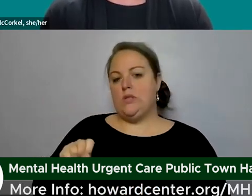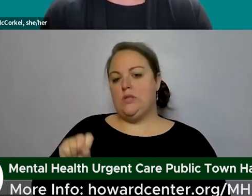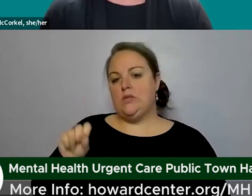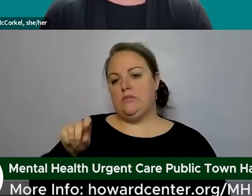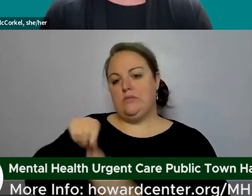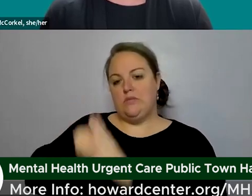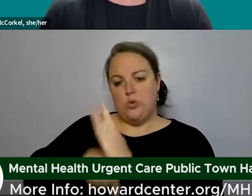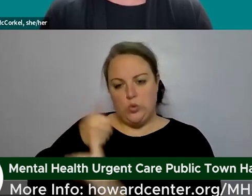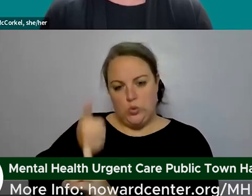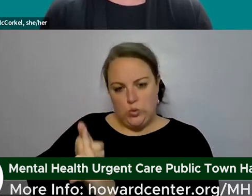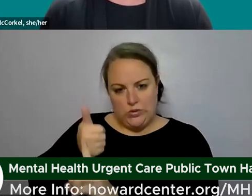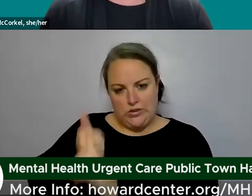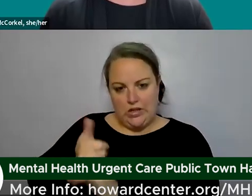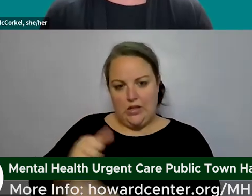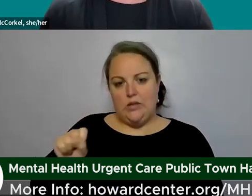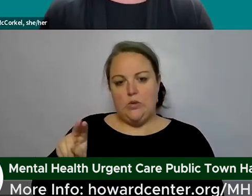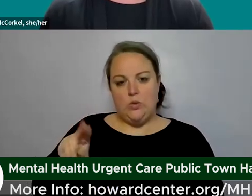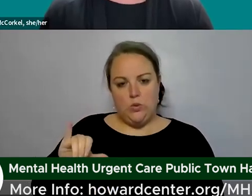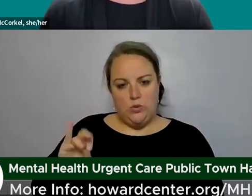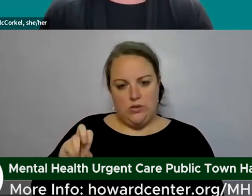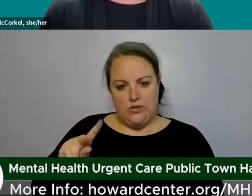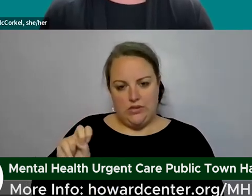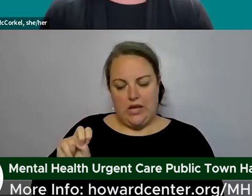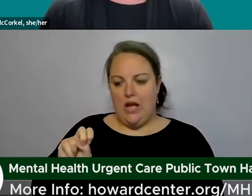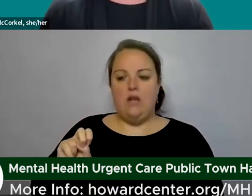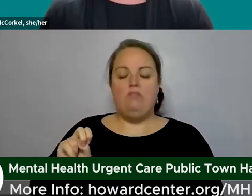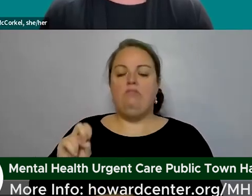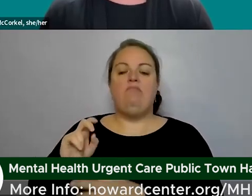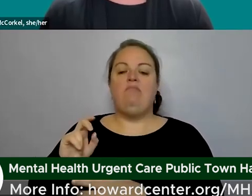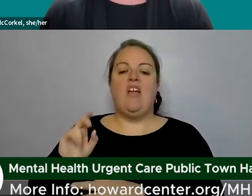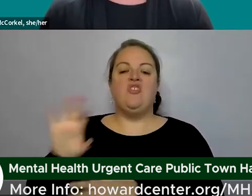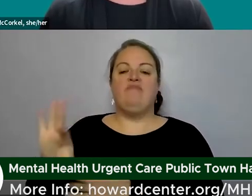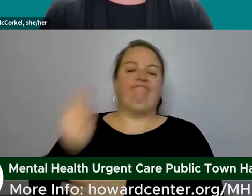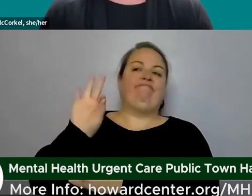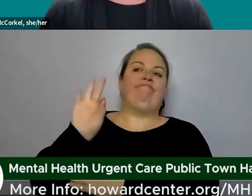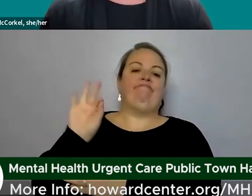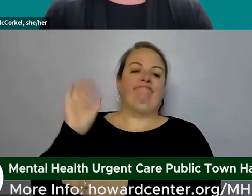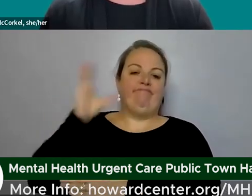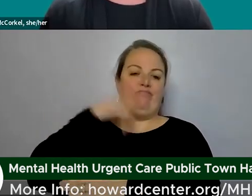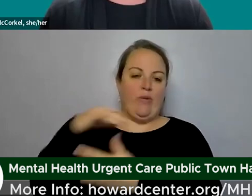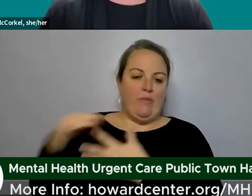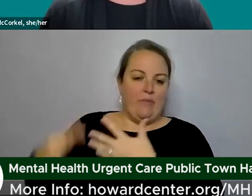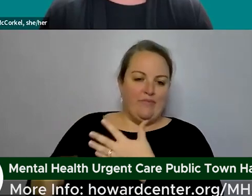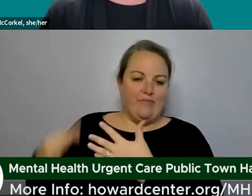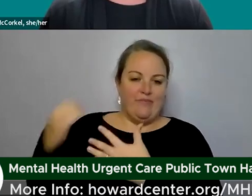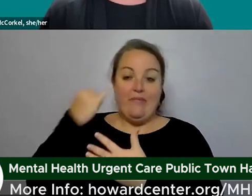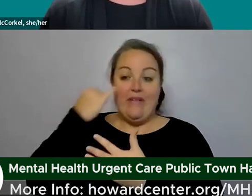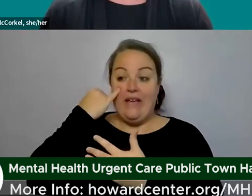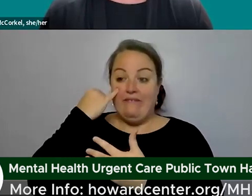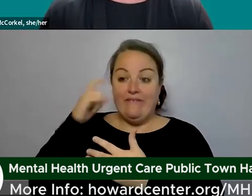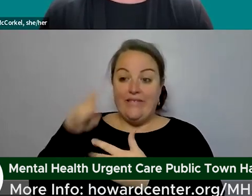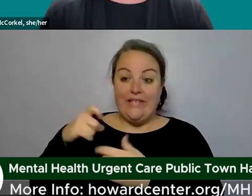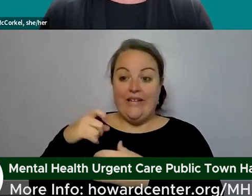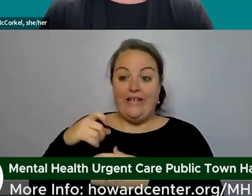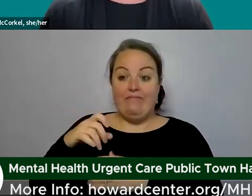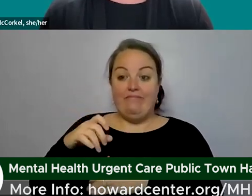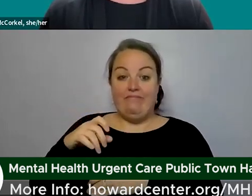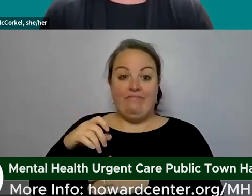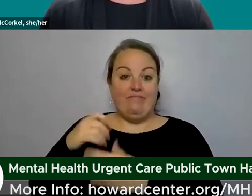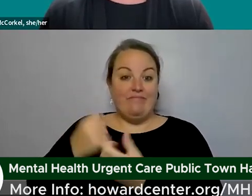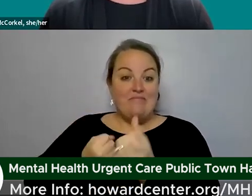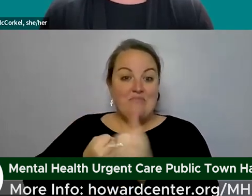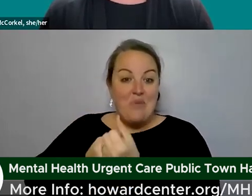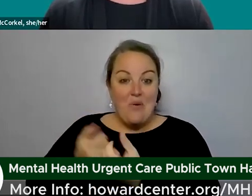we are prepared to support if someone comes to mental health urgent care but there's so many different types of crises so